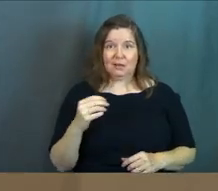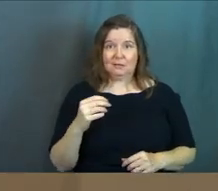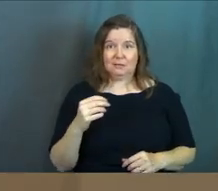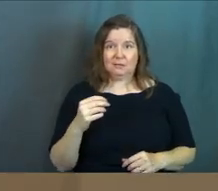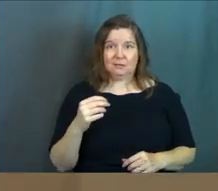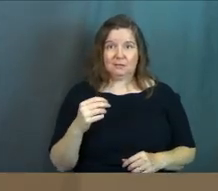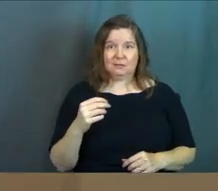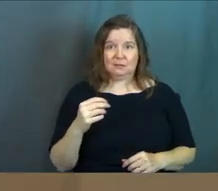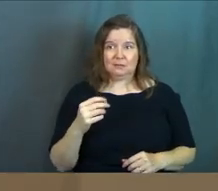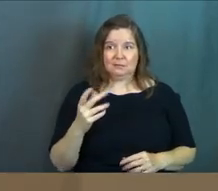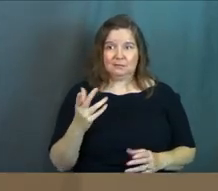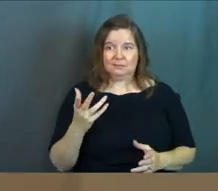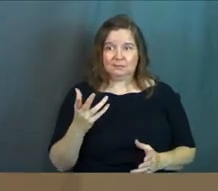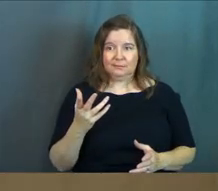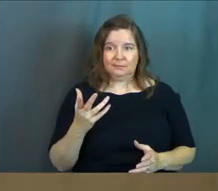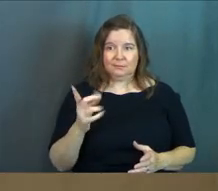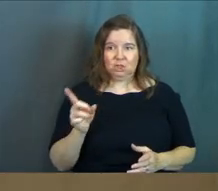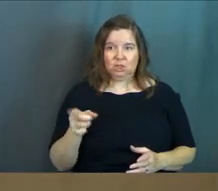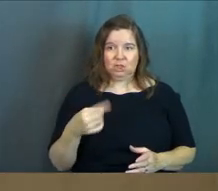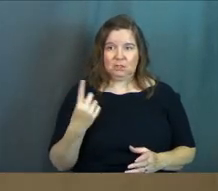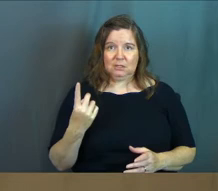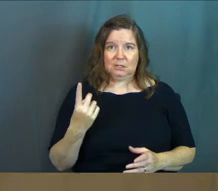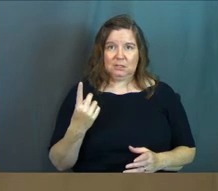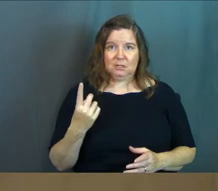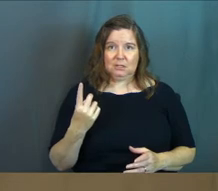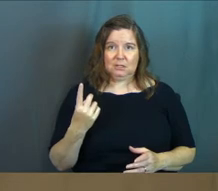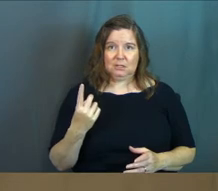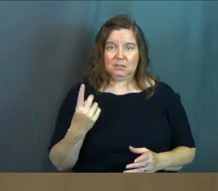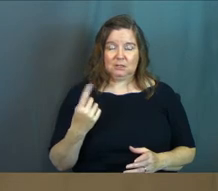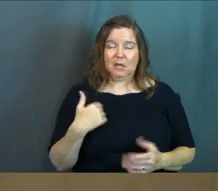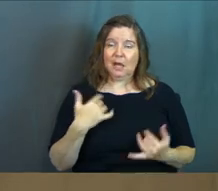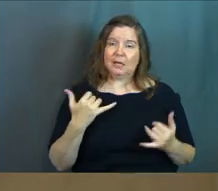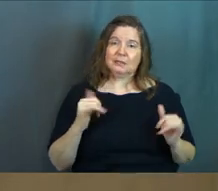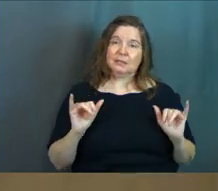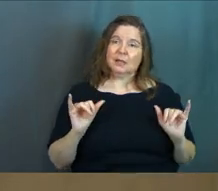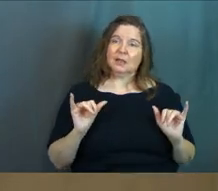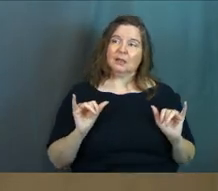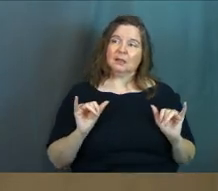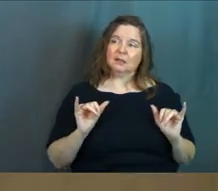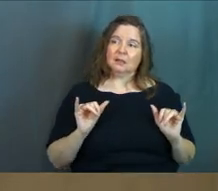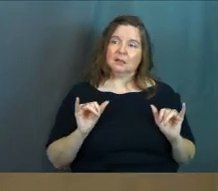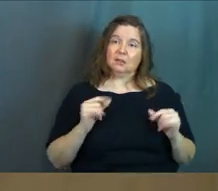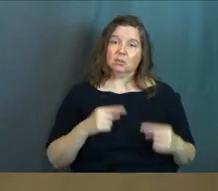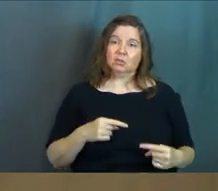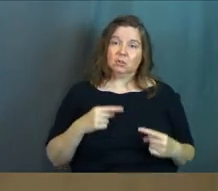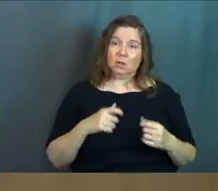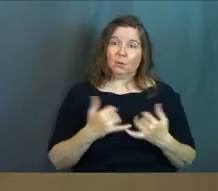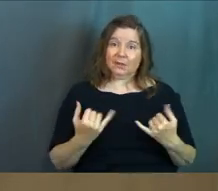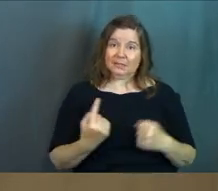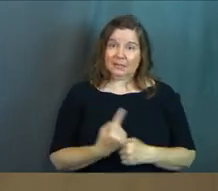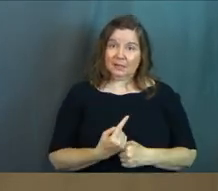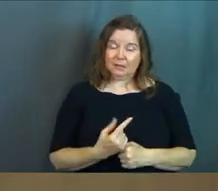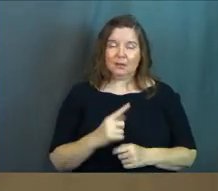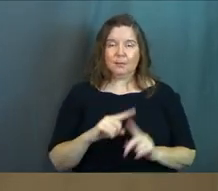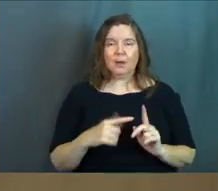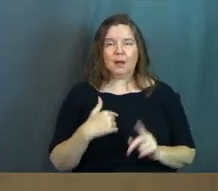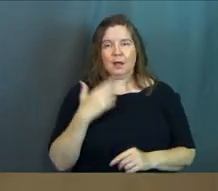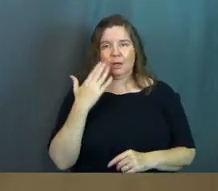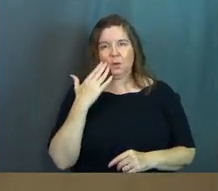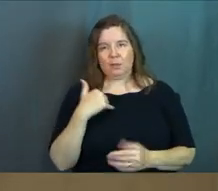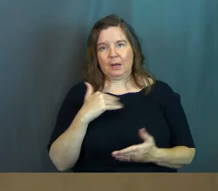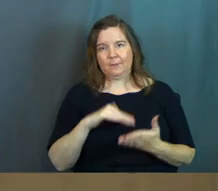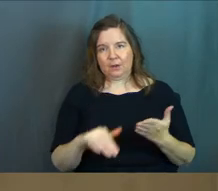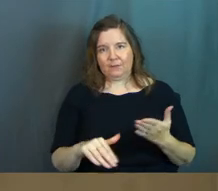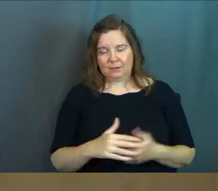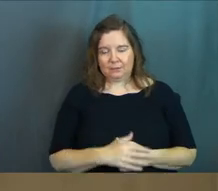it just, I still struggle with it today. But I know that I'm